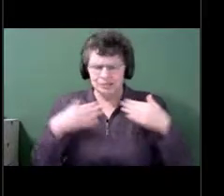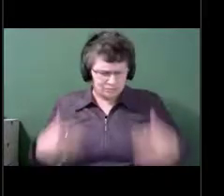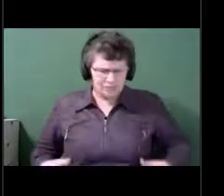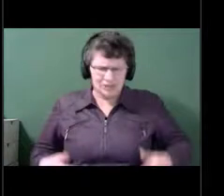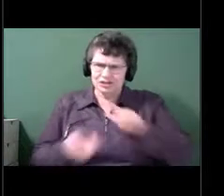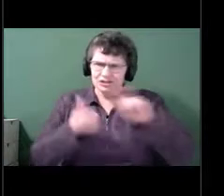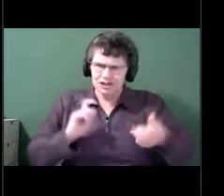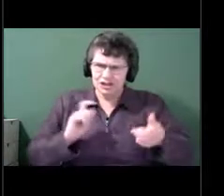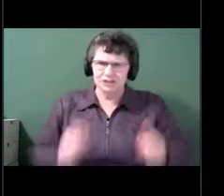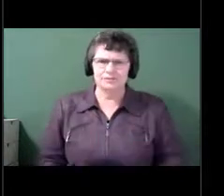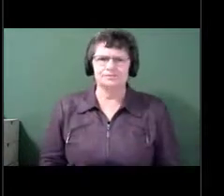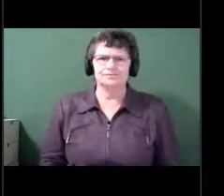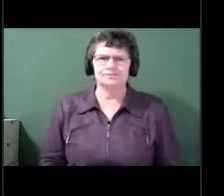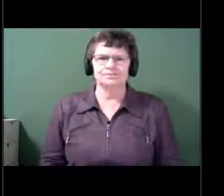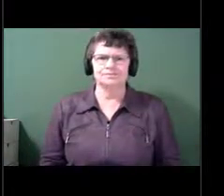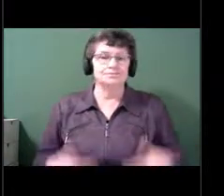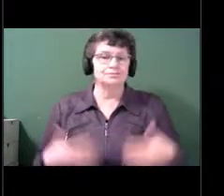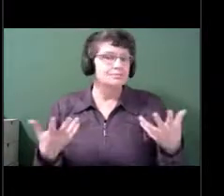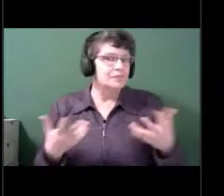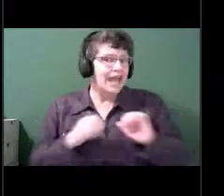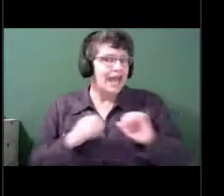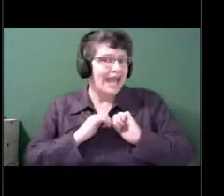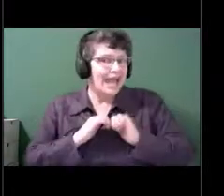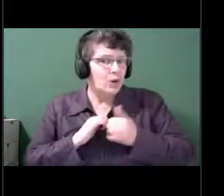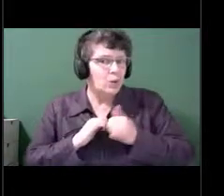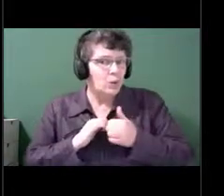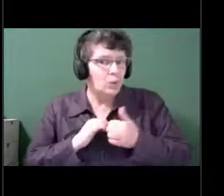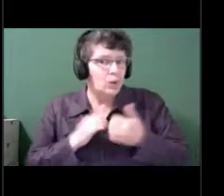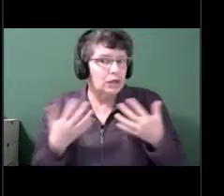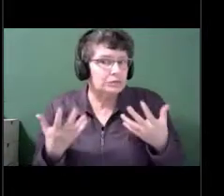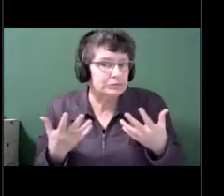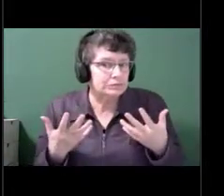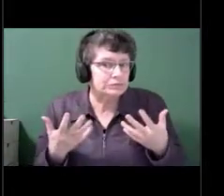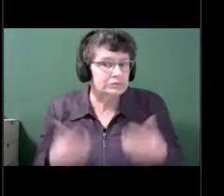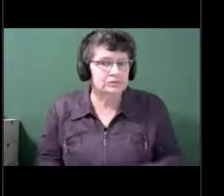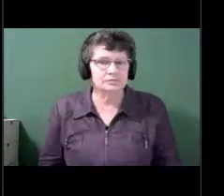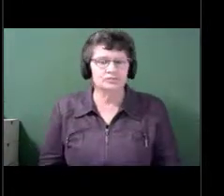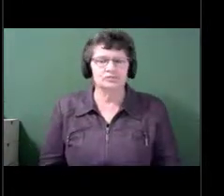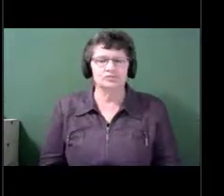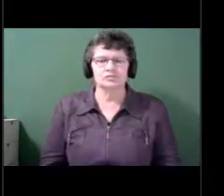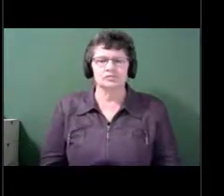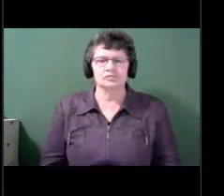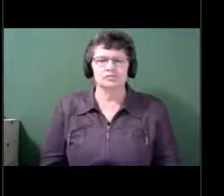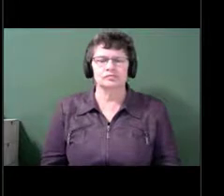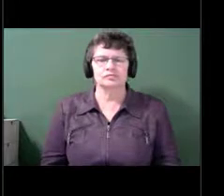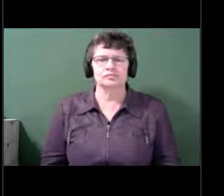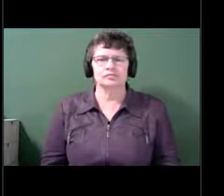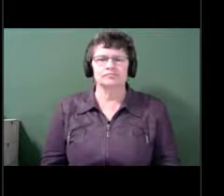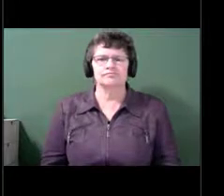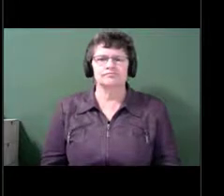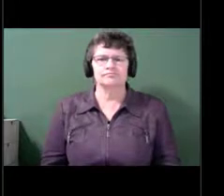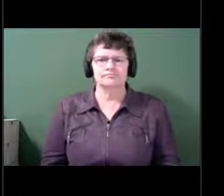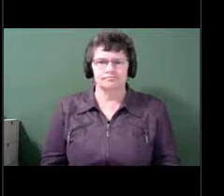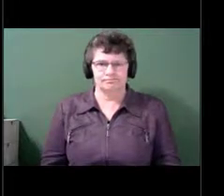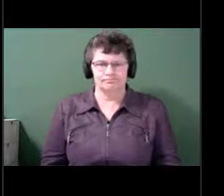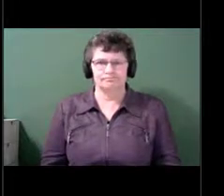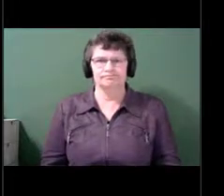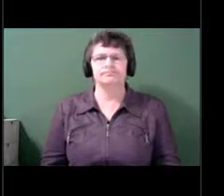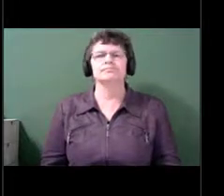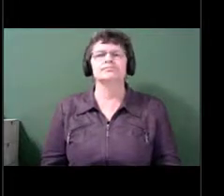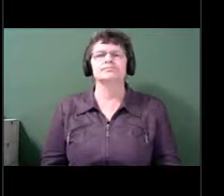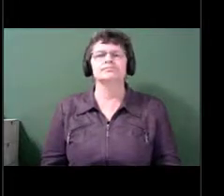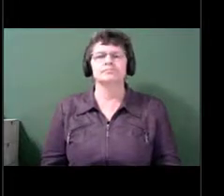you know, how do you do that? Well, it really helps if you are doing activities in an environment